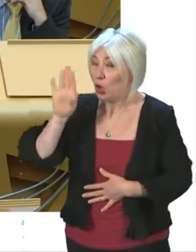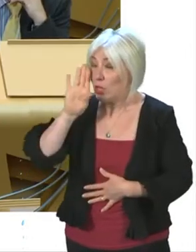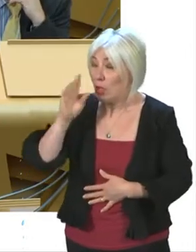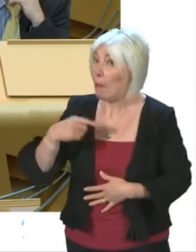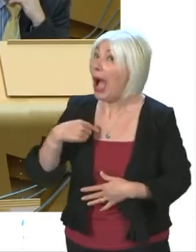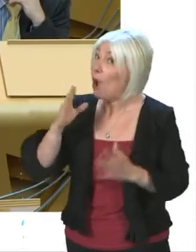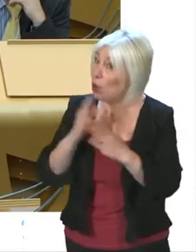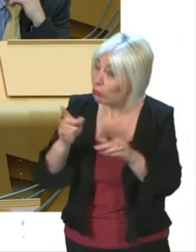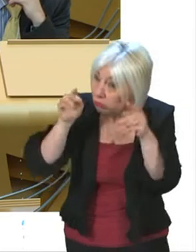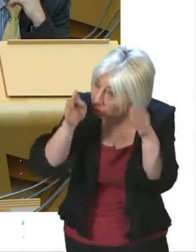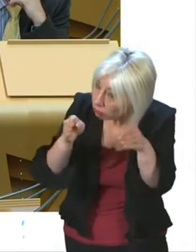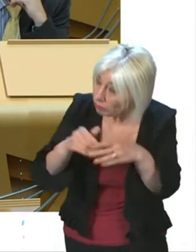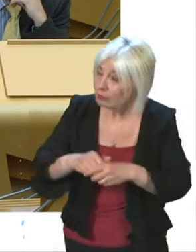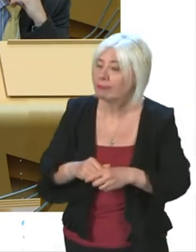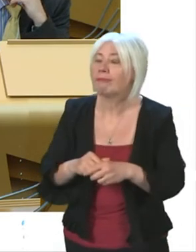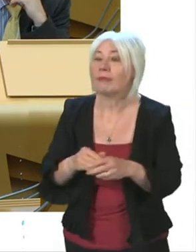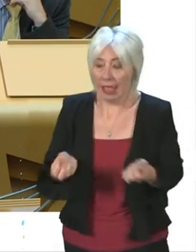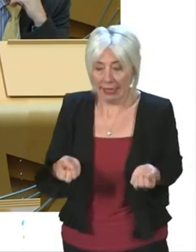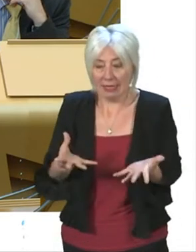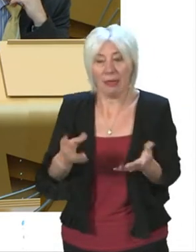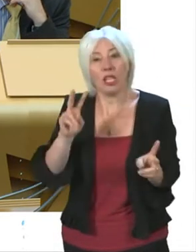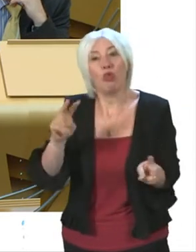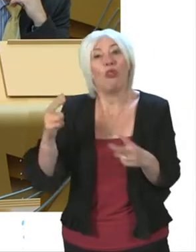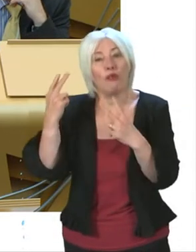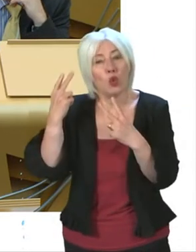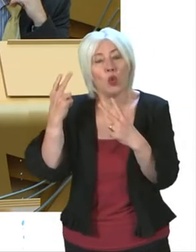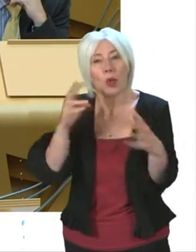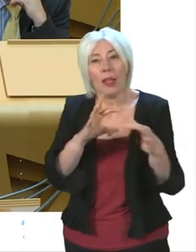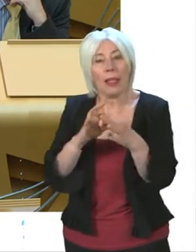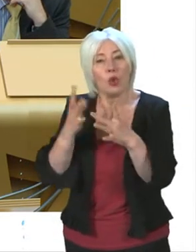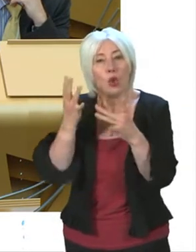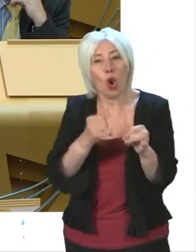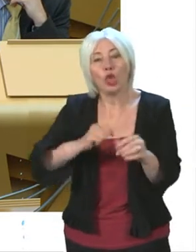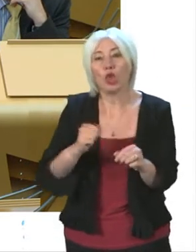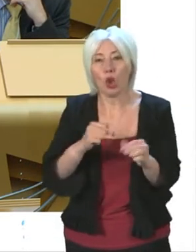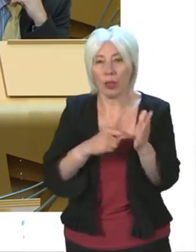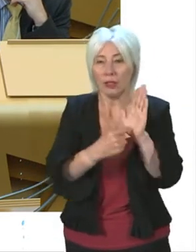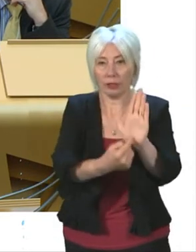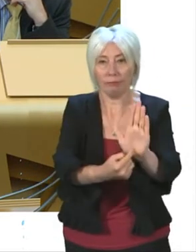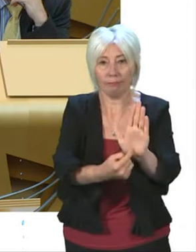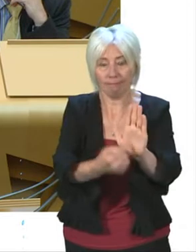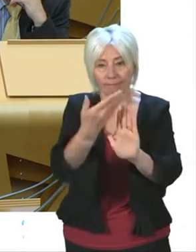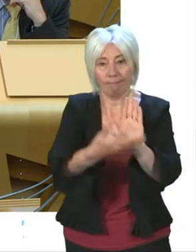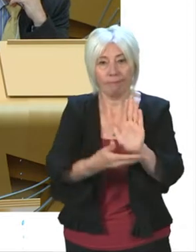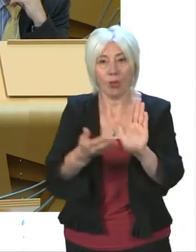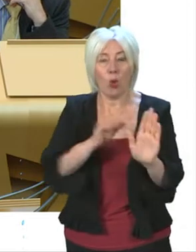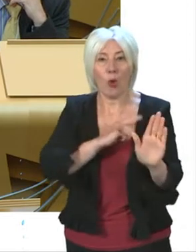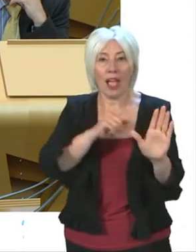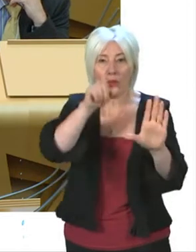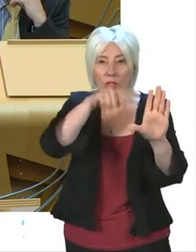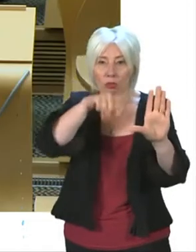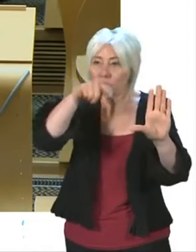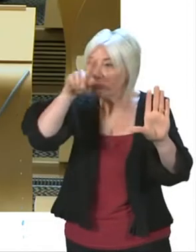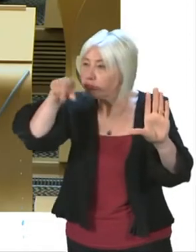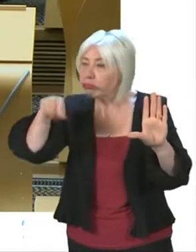want him to. The figures in the spending review in relation to Audit Scotland are illustrative because we have to have illustrative figures.